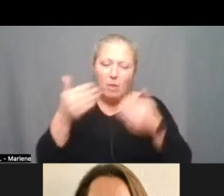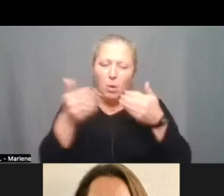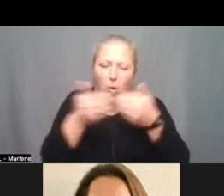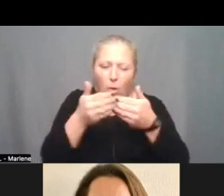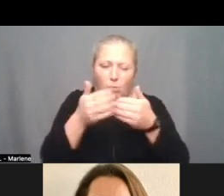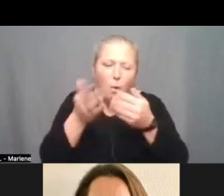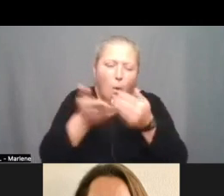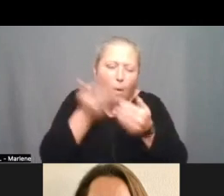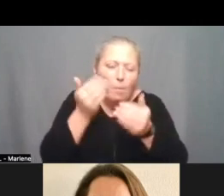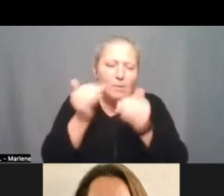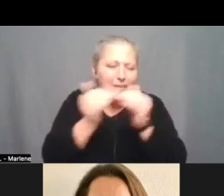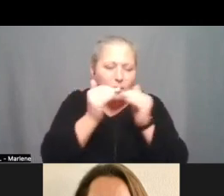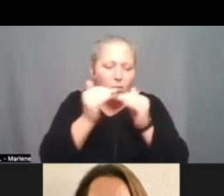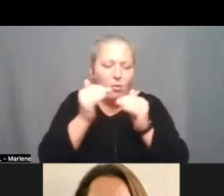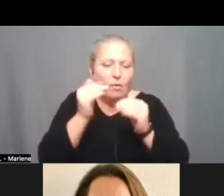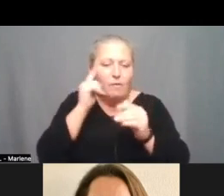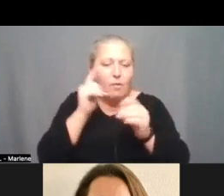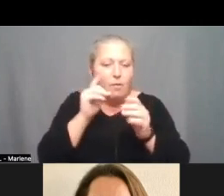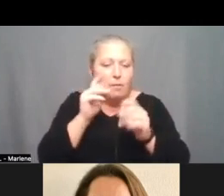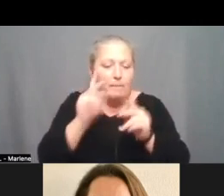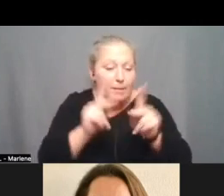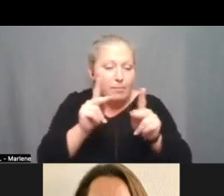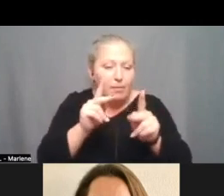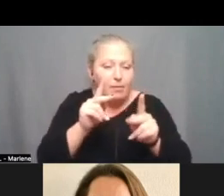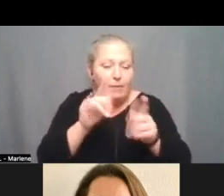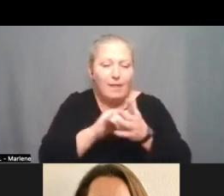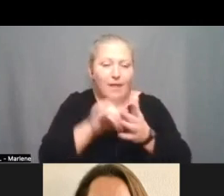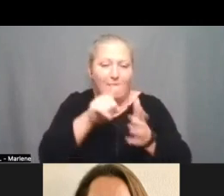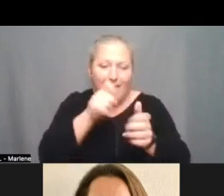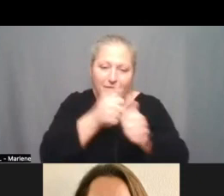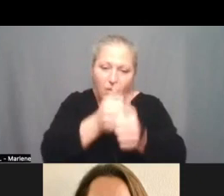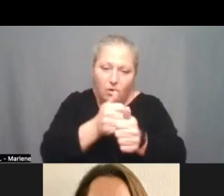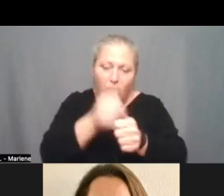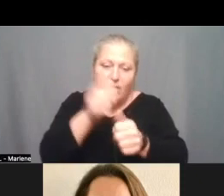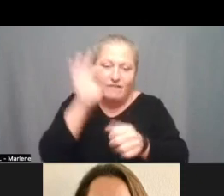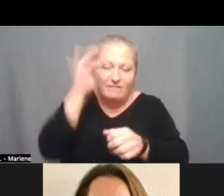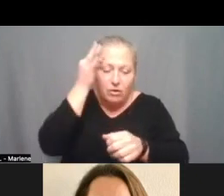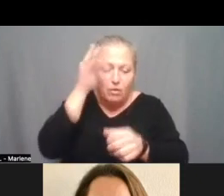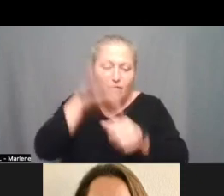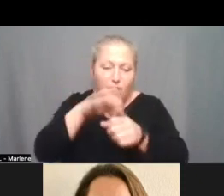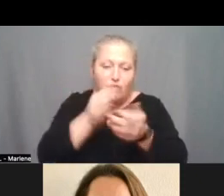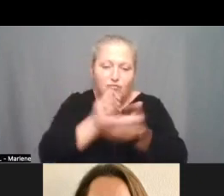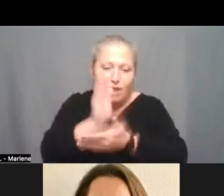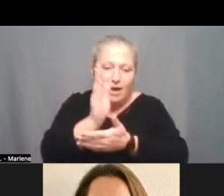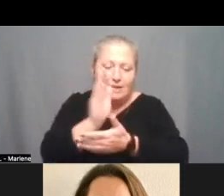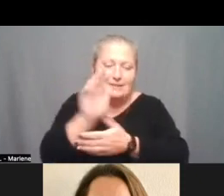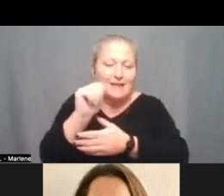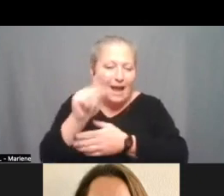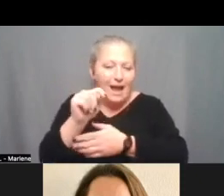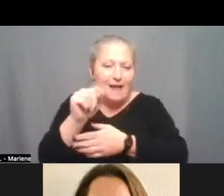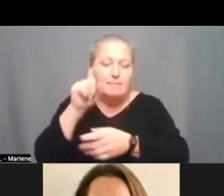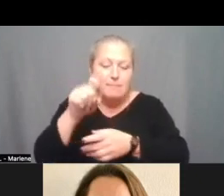number of inhabitants. That they're drawn to comply with the Federal Voting Rights Act that they be compact and